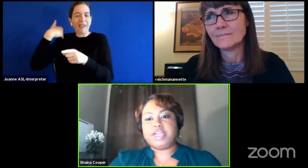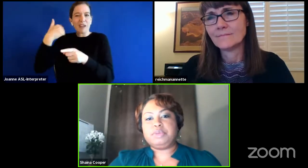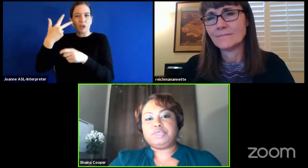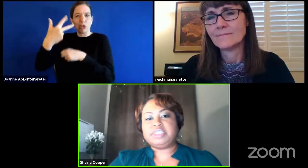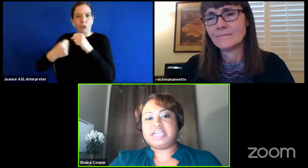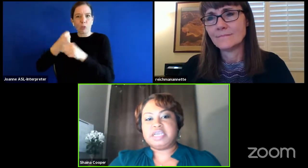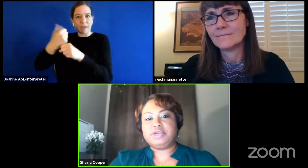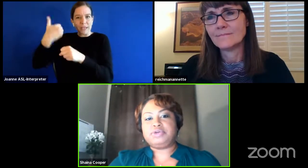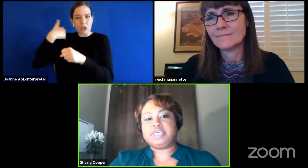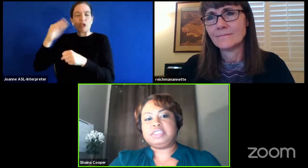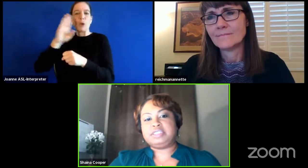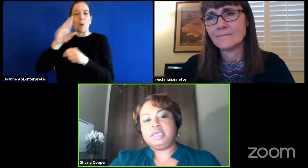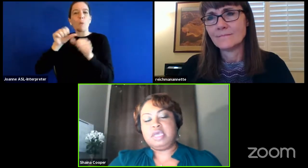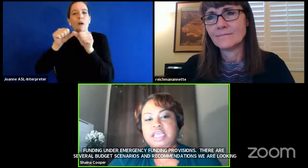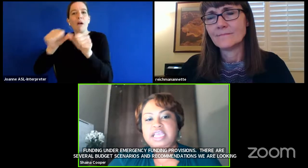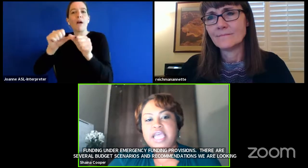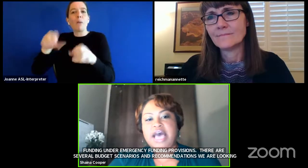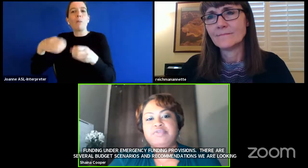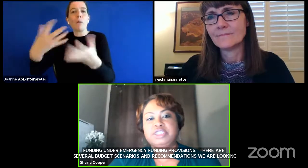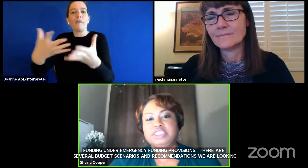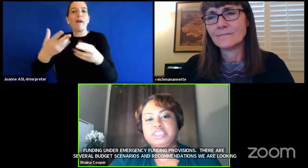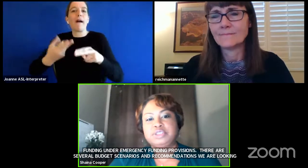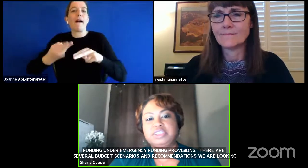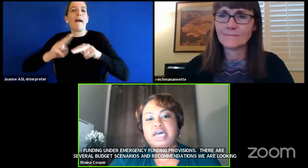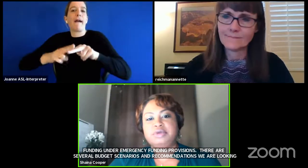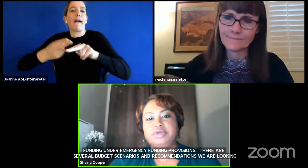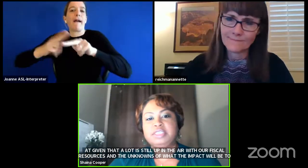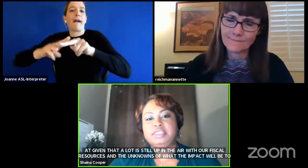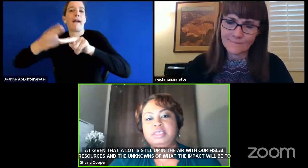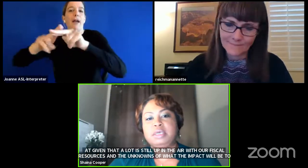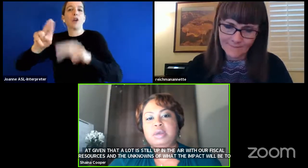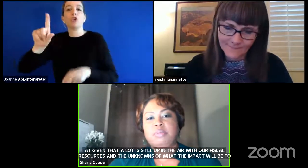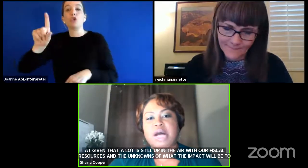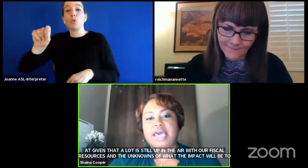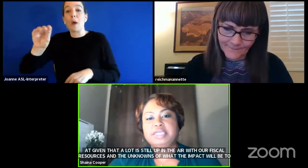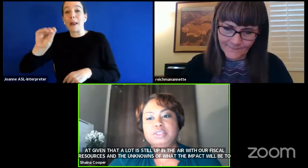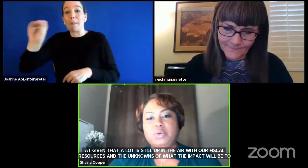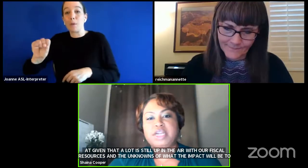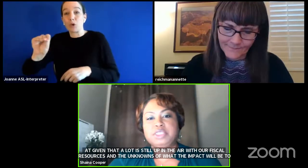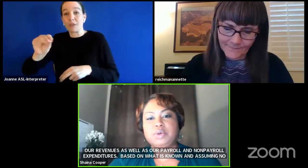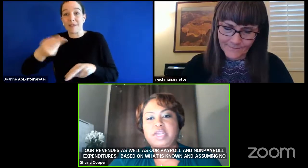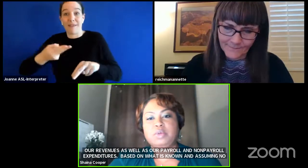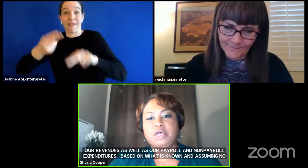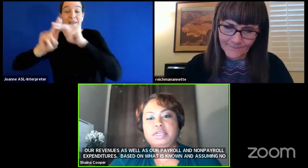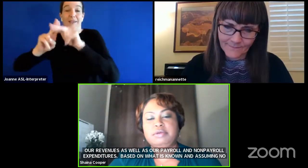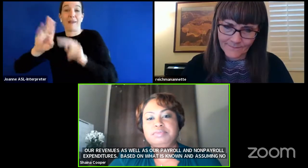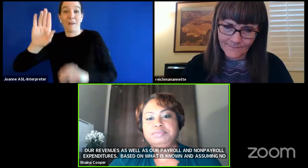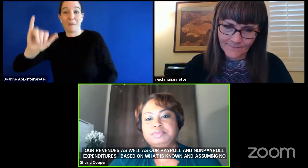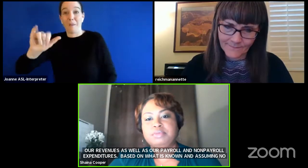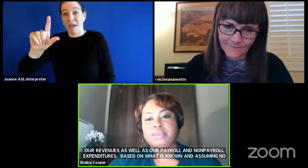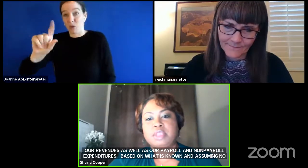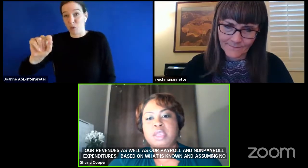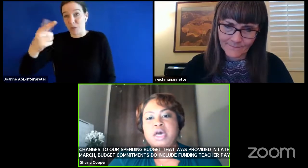20 increase in average teacher salaries by 2021